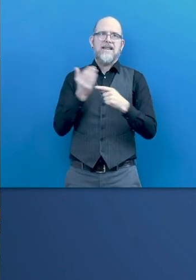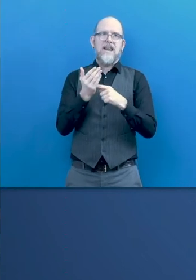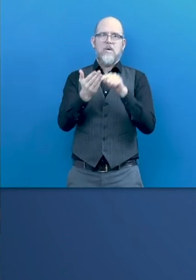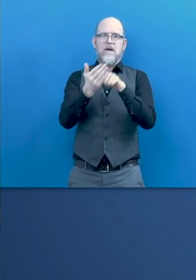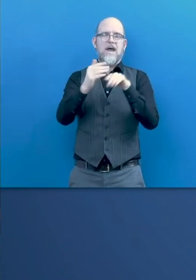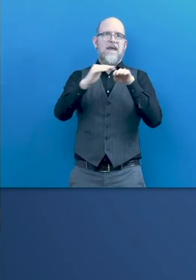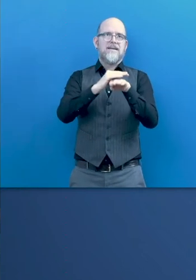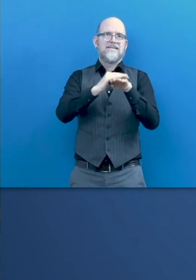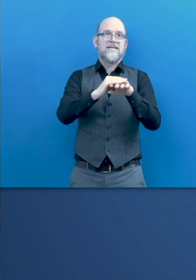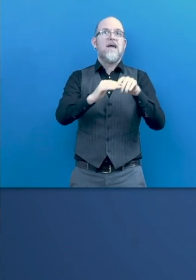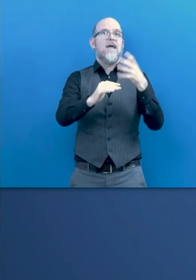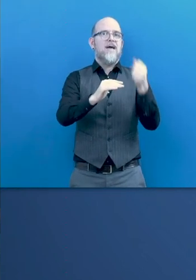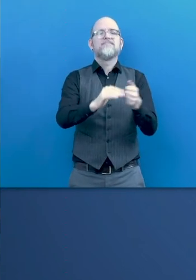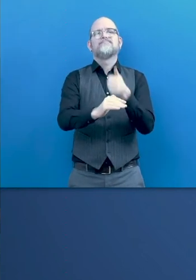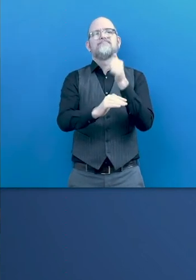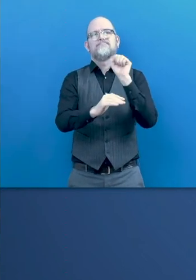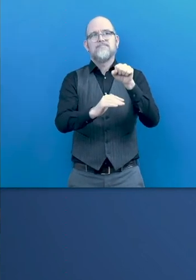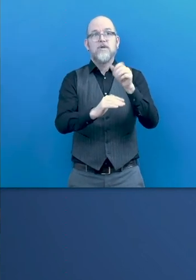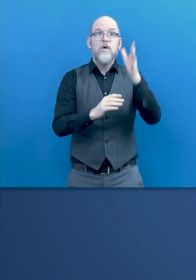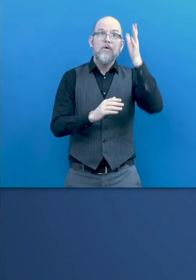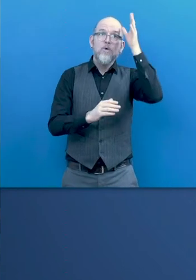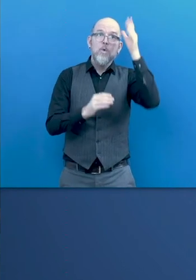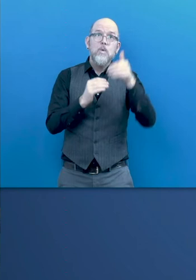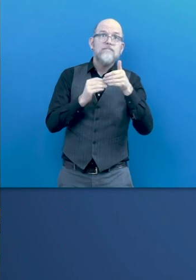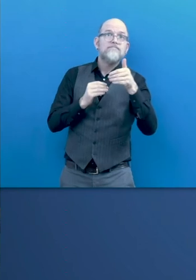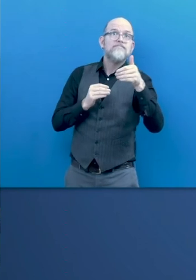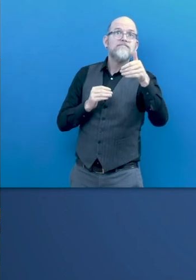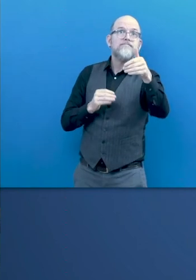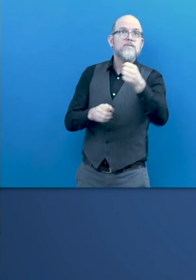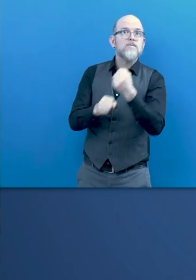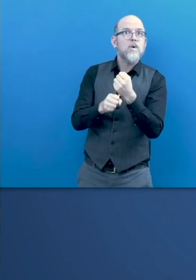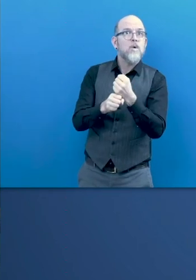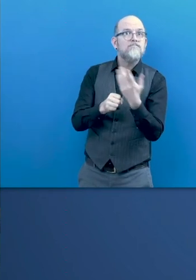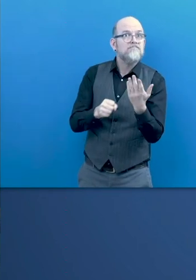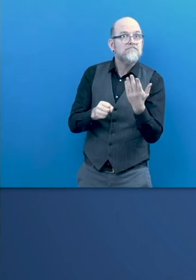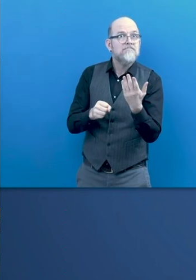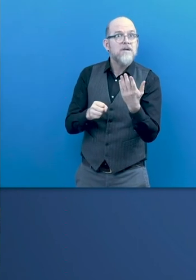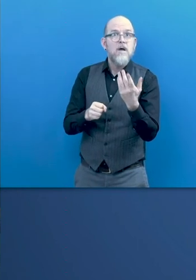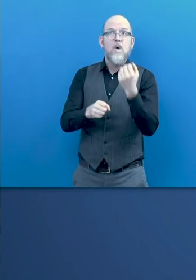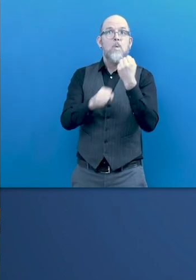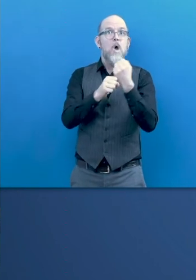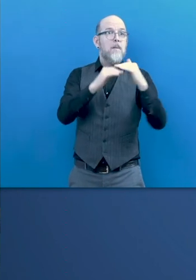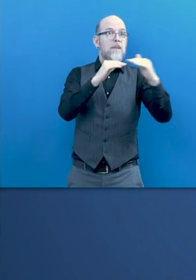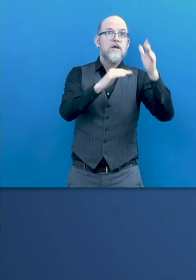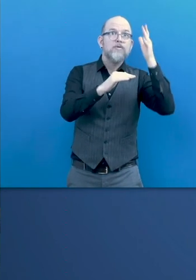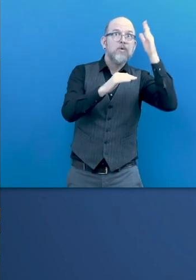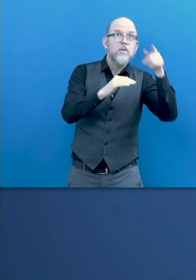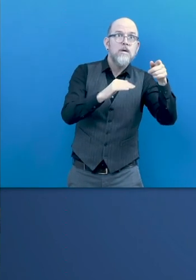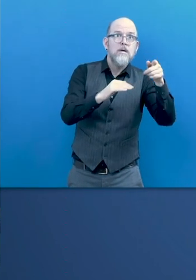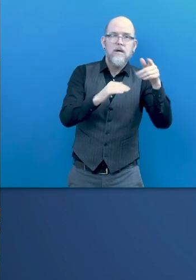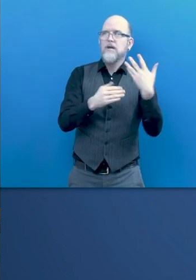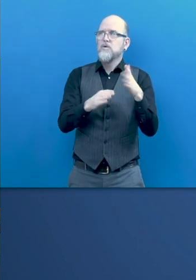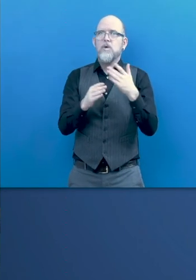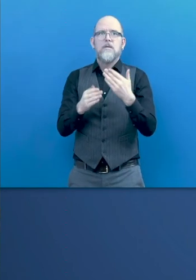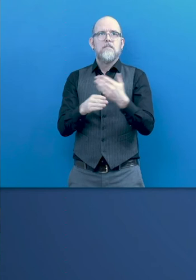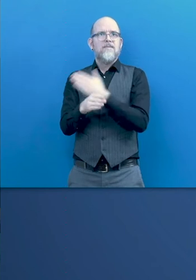That future of employment, of future, or future jobs, Teresa mentioned previously, take into account the needs of